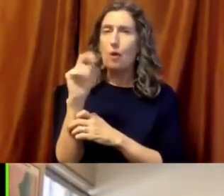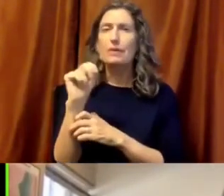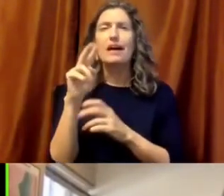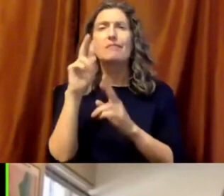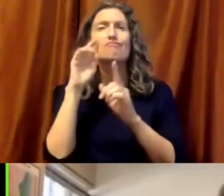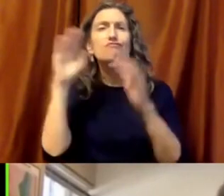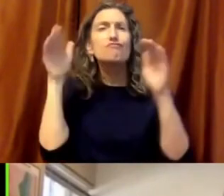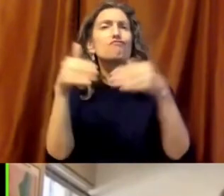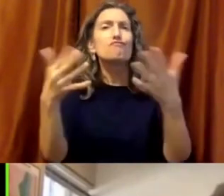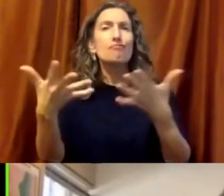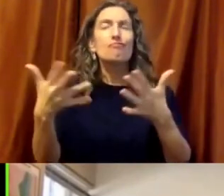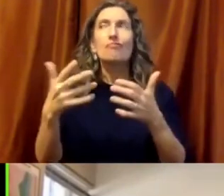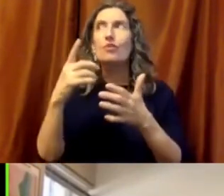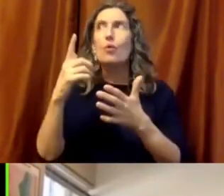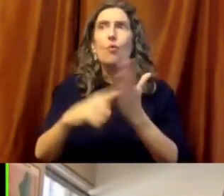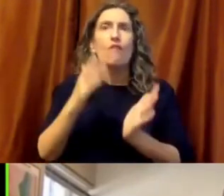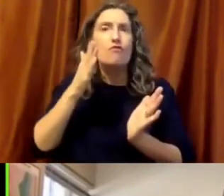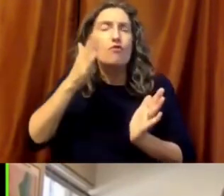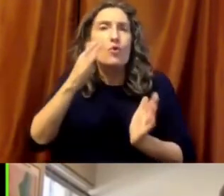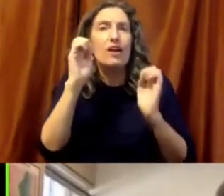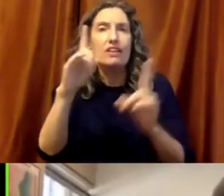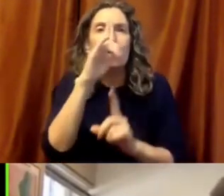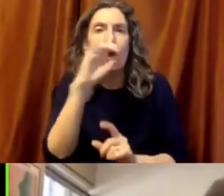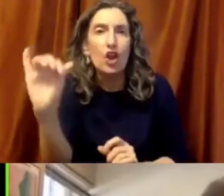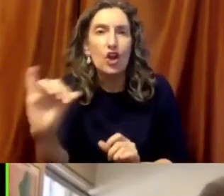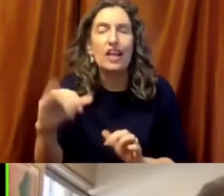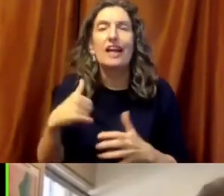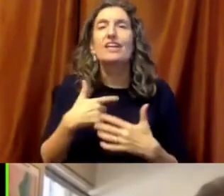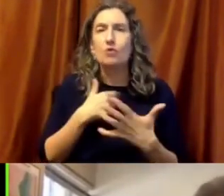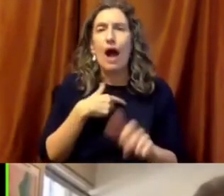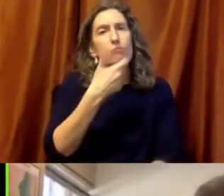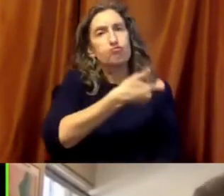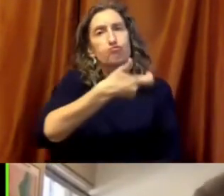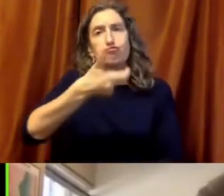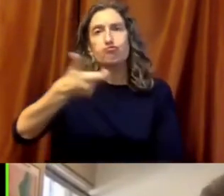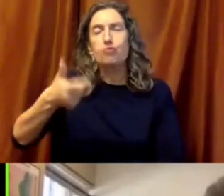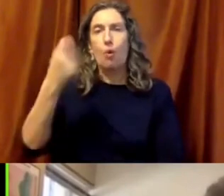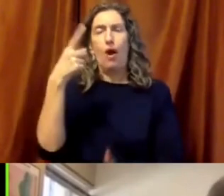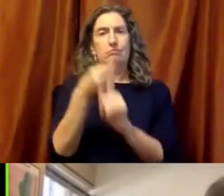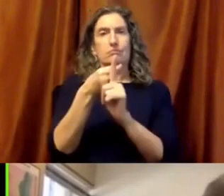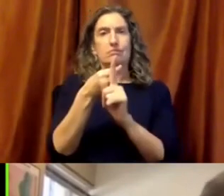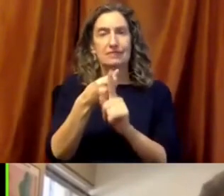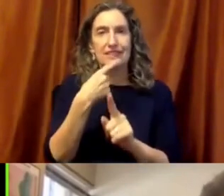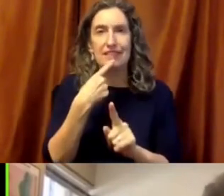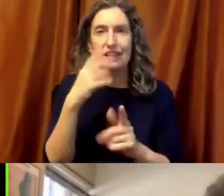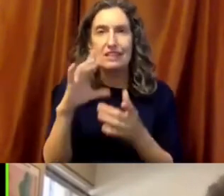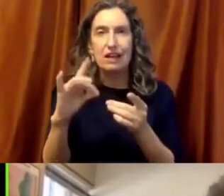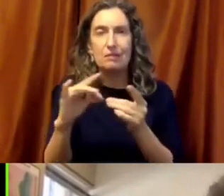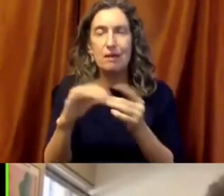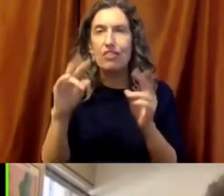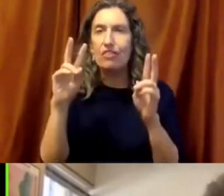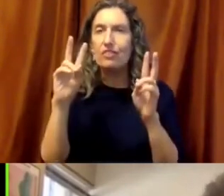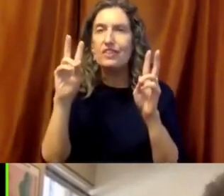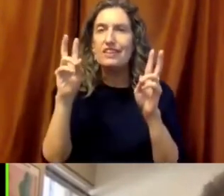at where is education going, what can we be doing, etc. But one that caught my eye was this